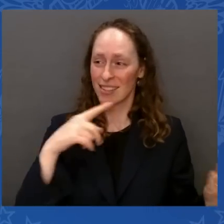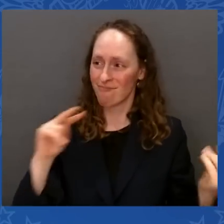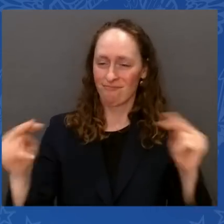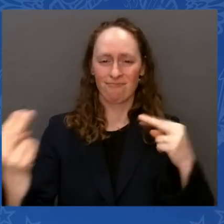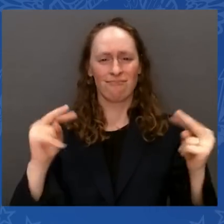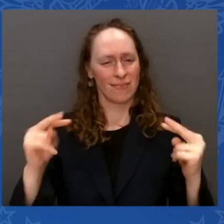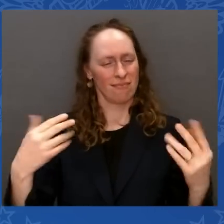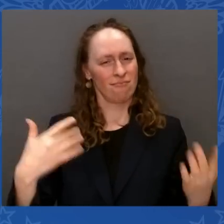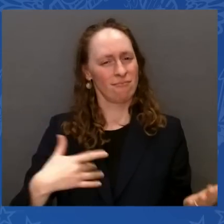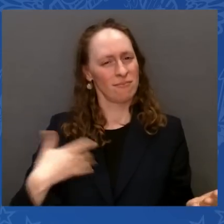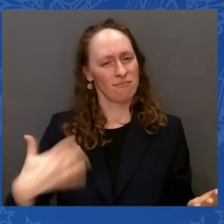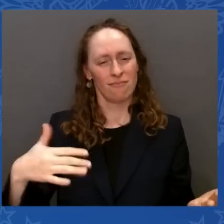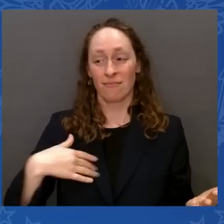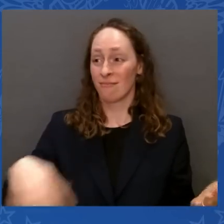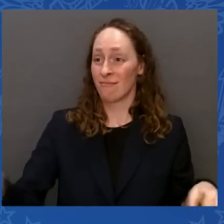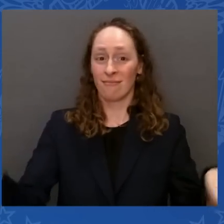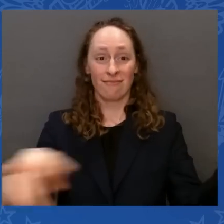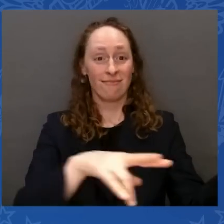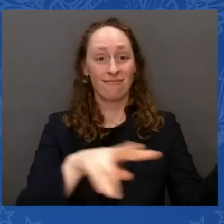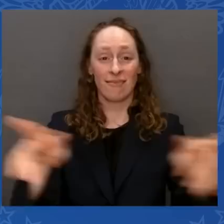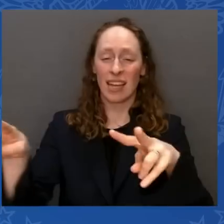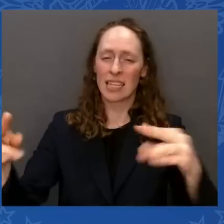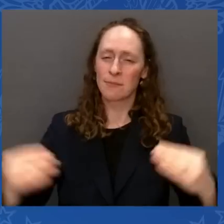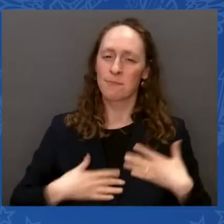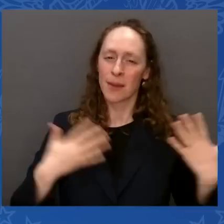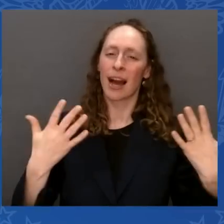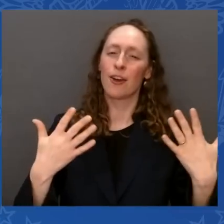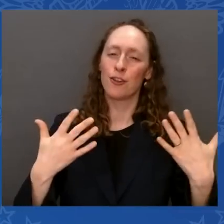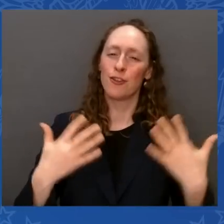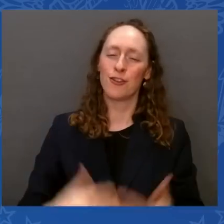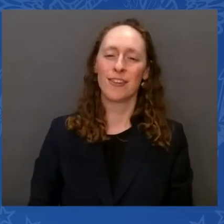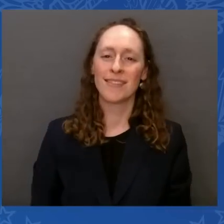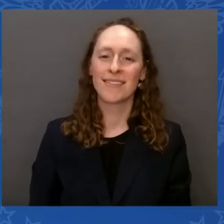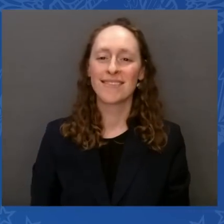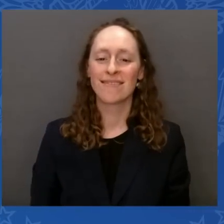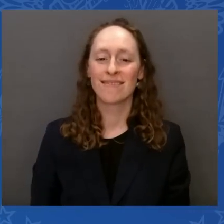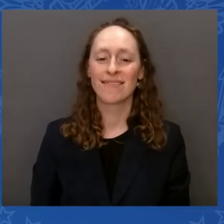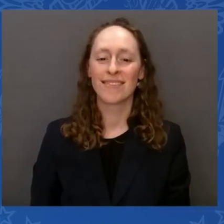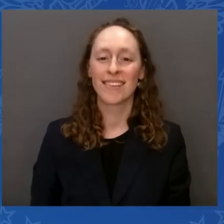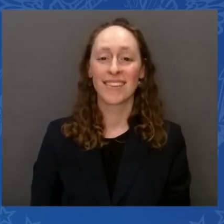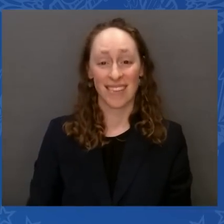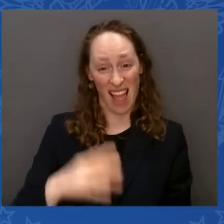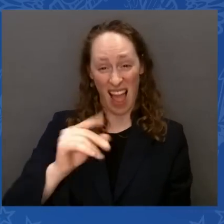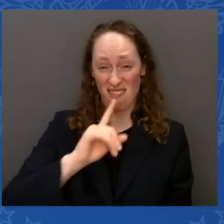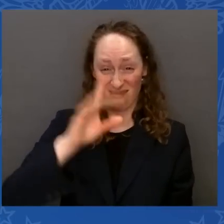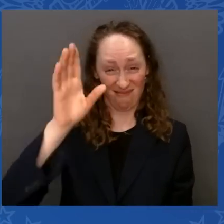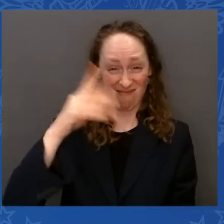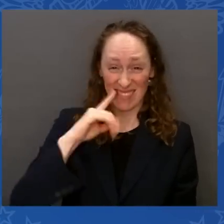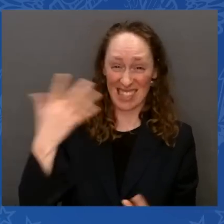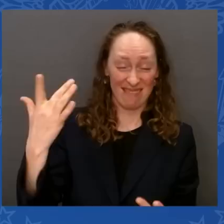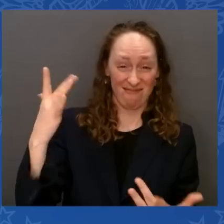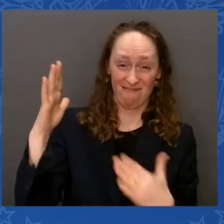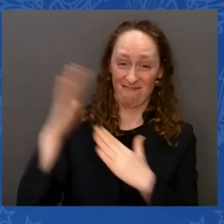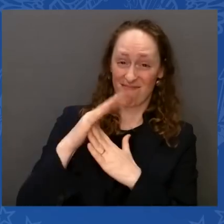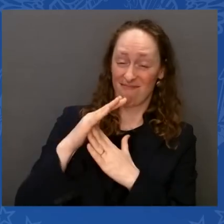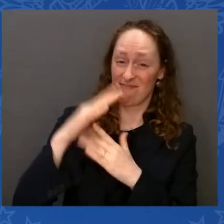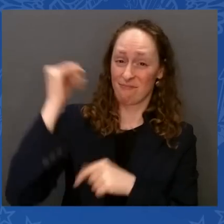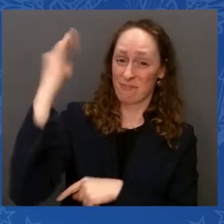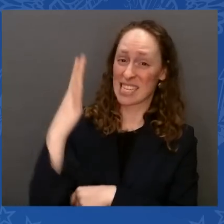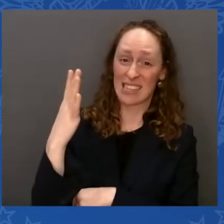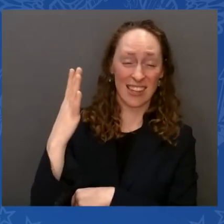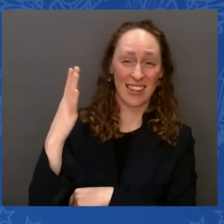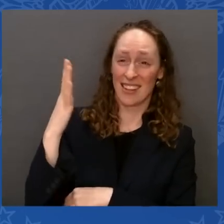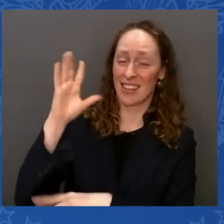time Nancy D'Alessandro Pelosi in her home city of Baltimore. We're so thankful to